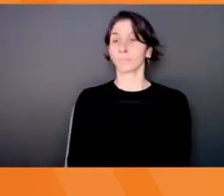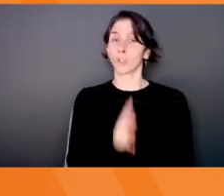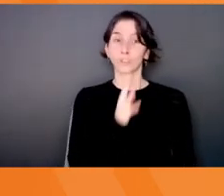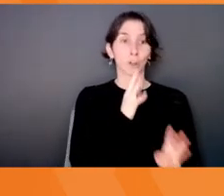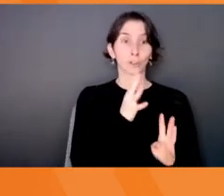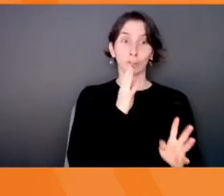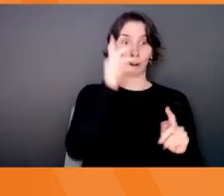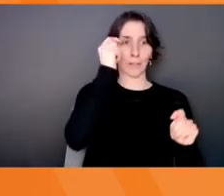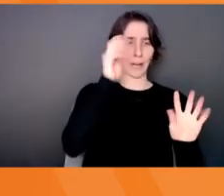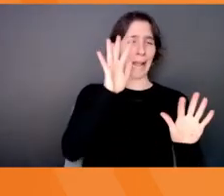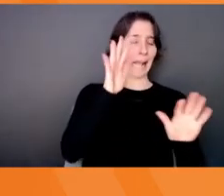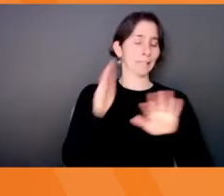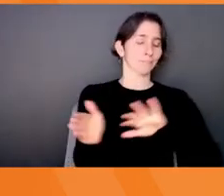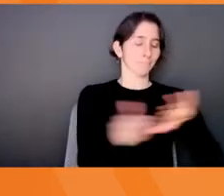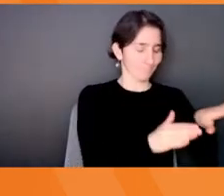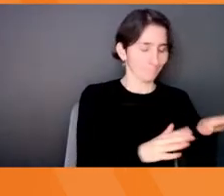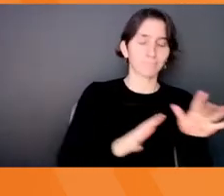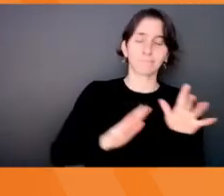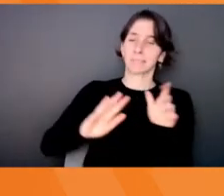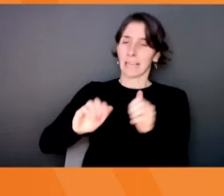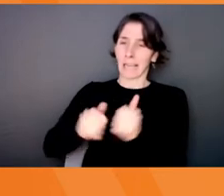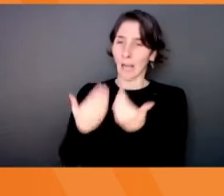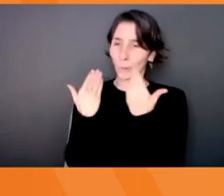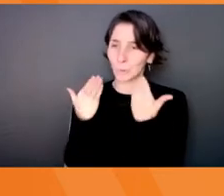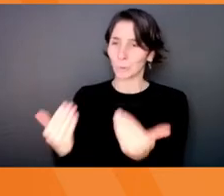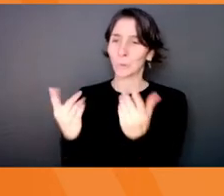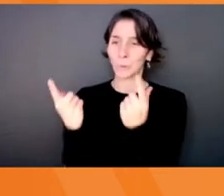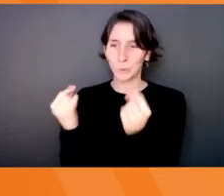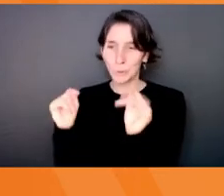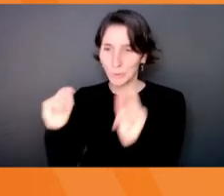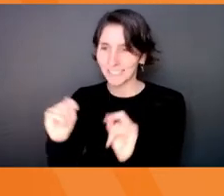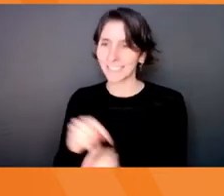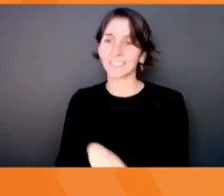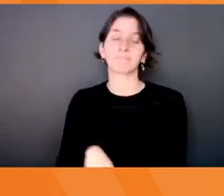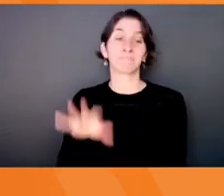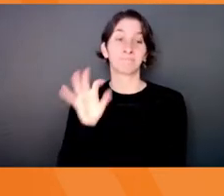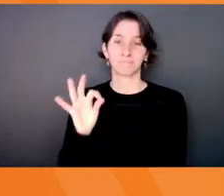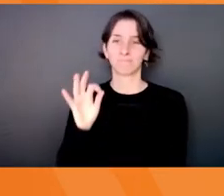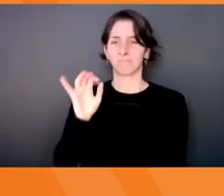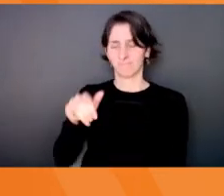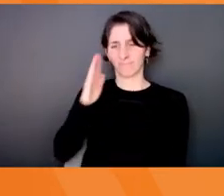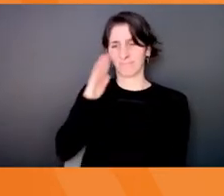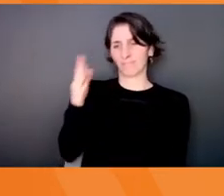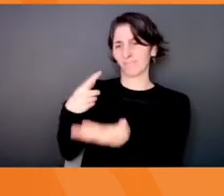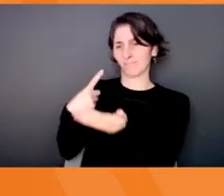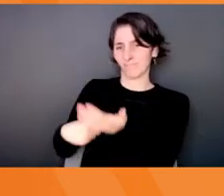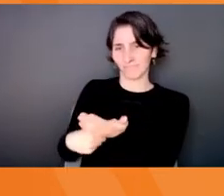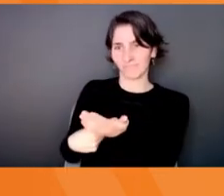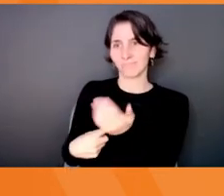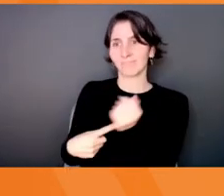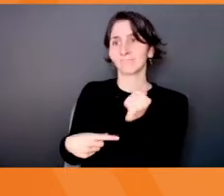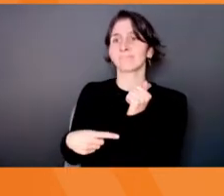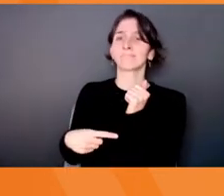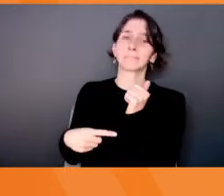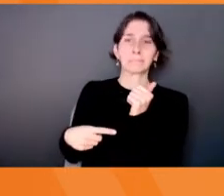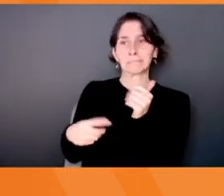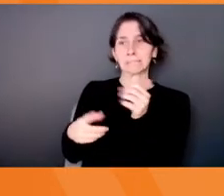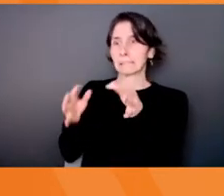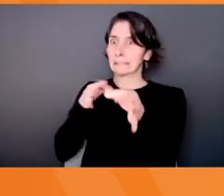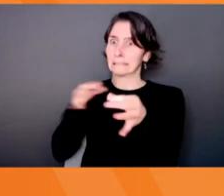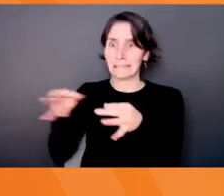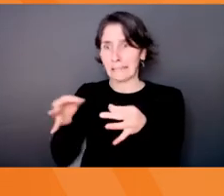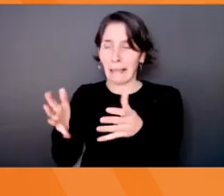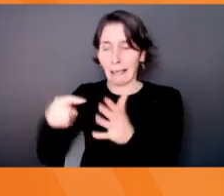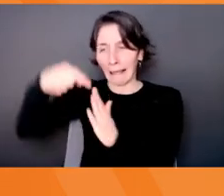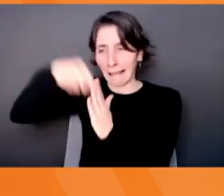innovate. Okay, like Leo, tell me how. Okay, so this is the process, I'm going to dive into it, sort of in detail, because we just don't have the time